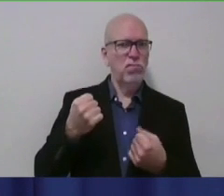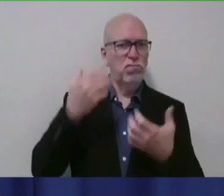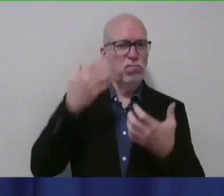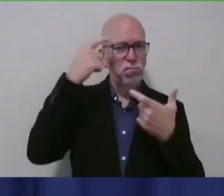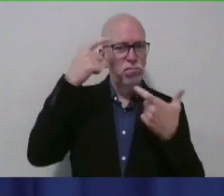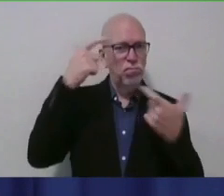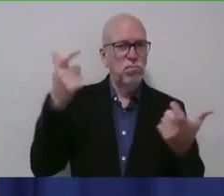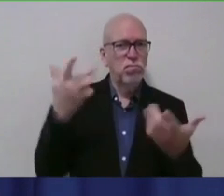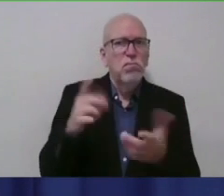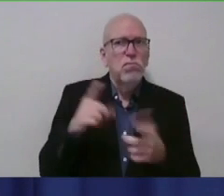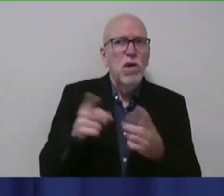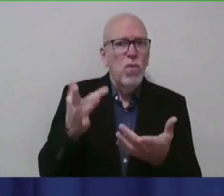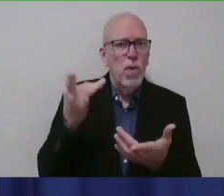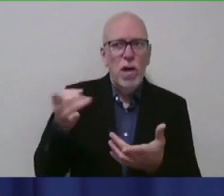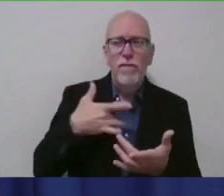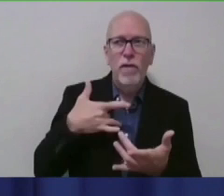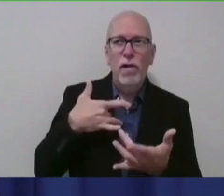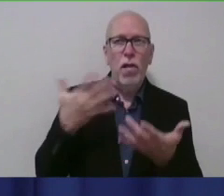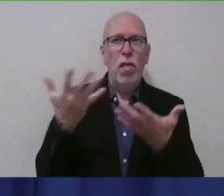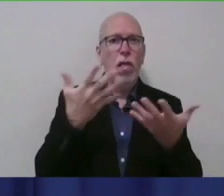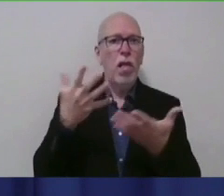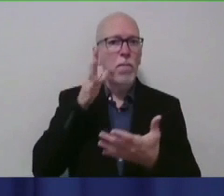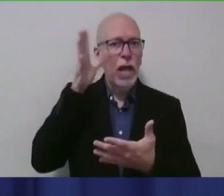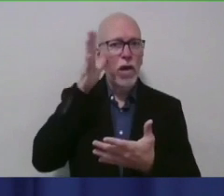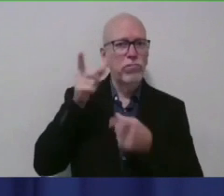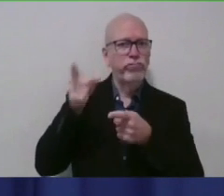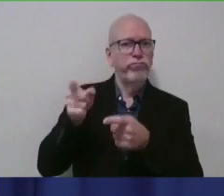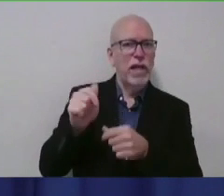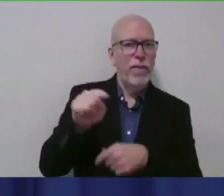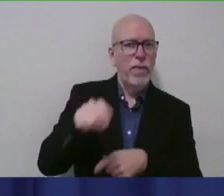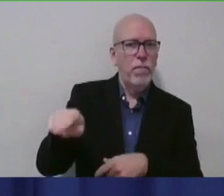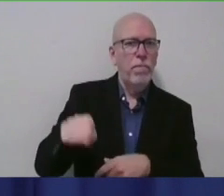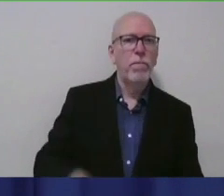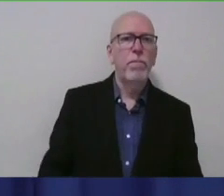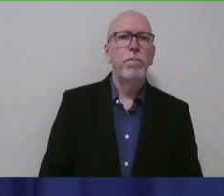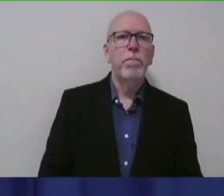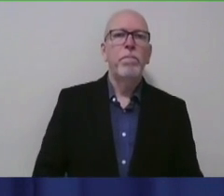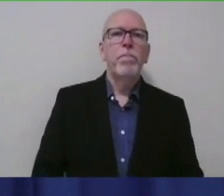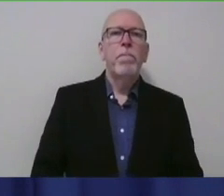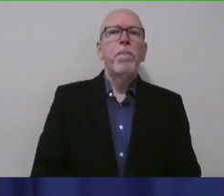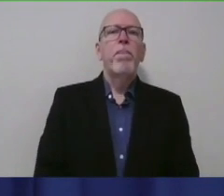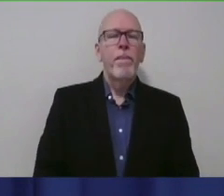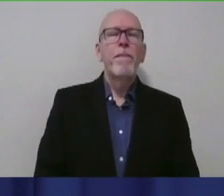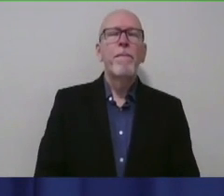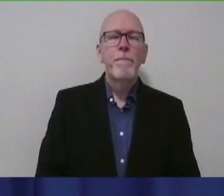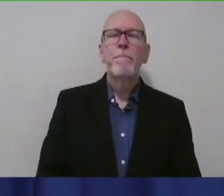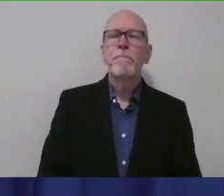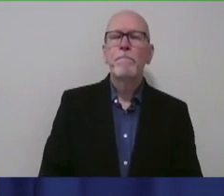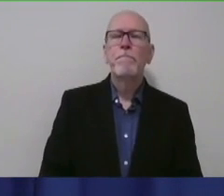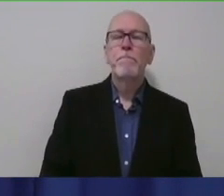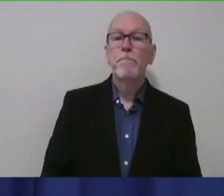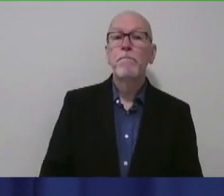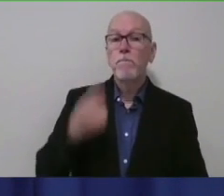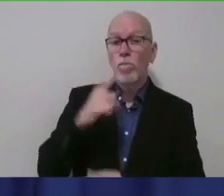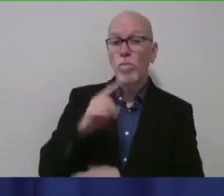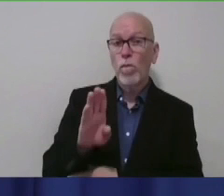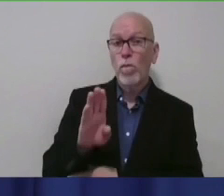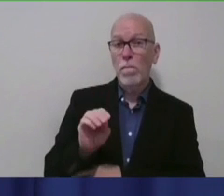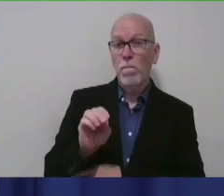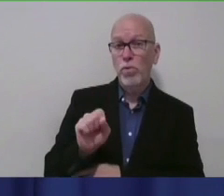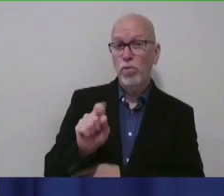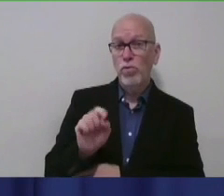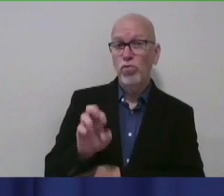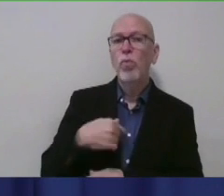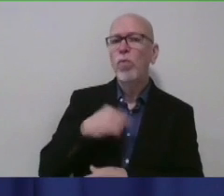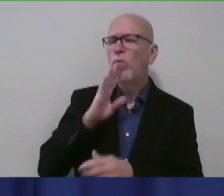caught in the crossfire with parents. I'll take the second one if you want to take the first one. Okay. So, as far as the boosters, I think we're going to continue